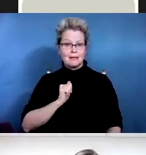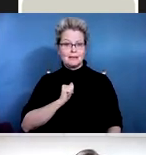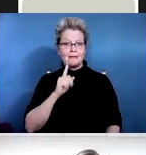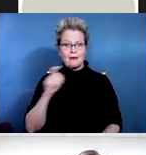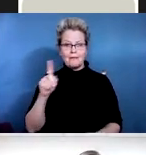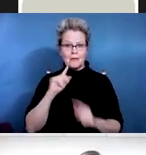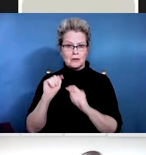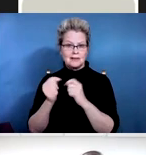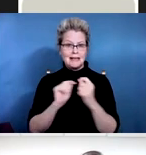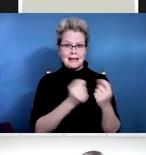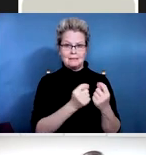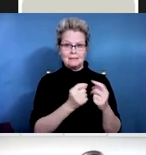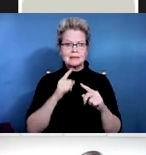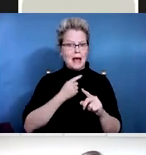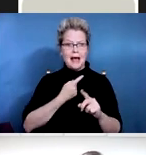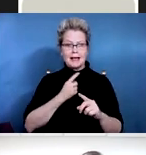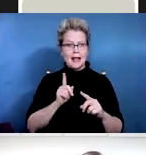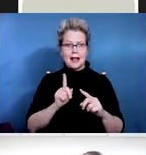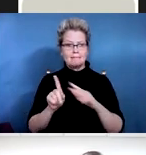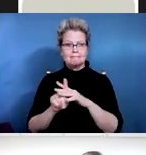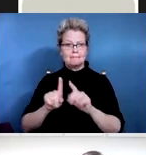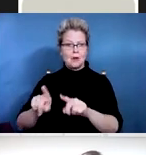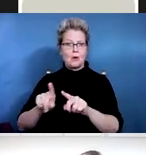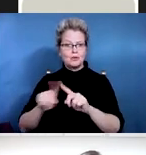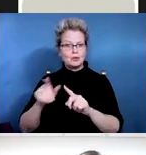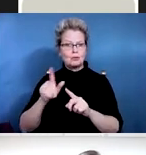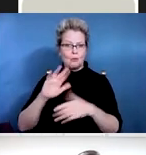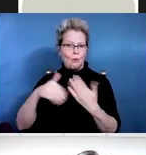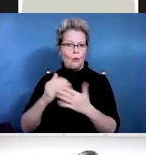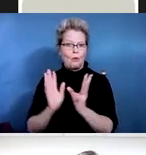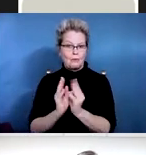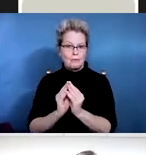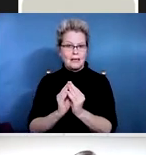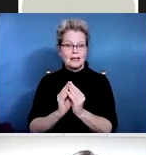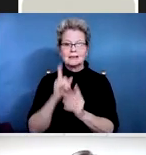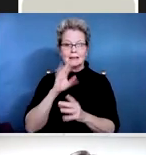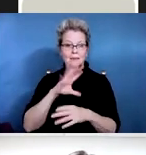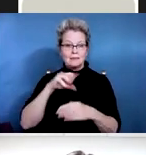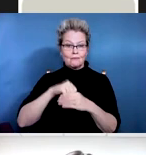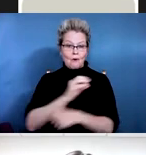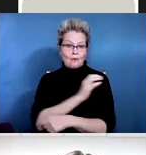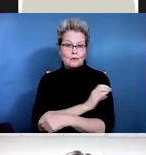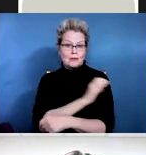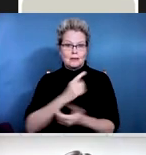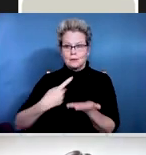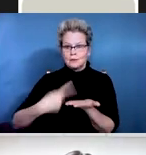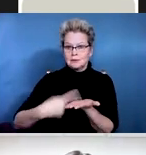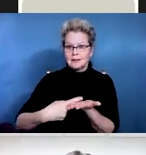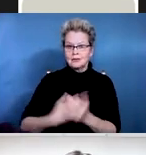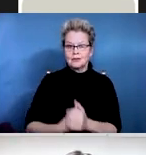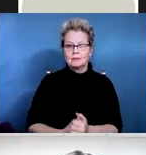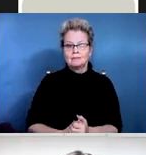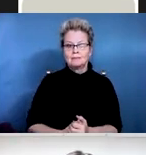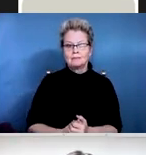teams, I'm able to attend and join these meetings and be part of the clinical conversation. Because the therapy